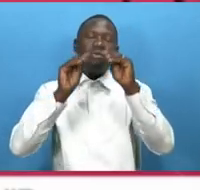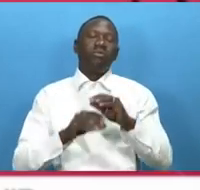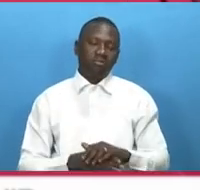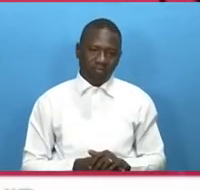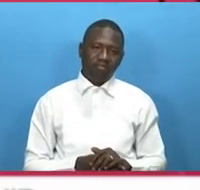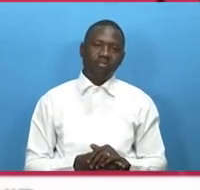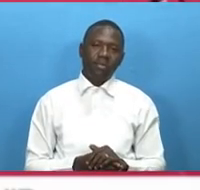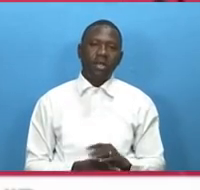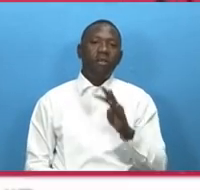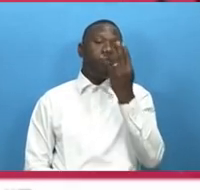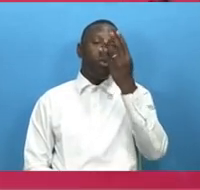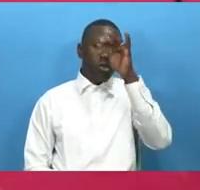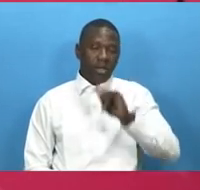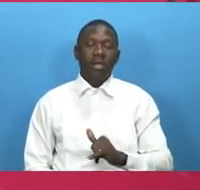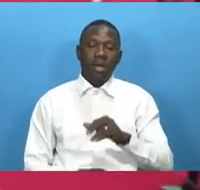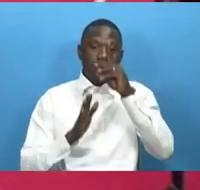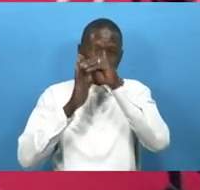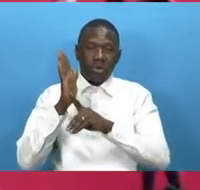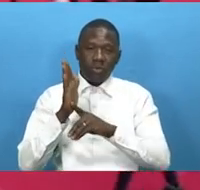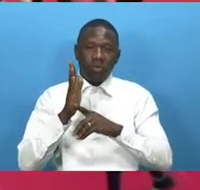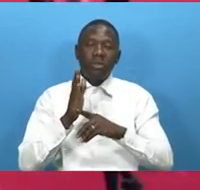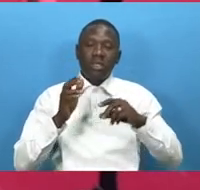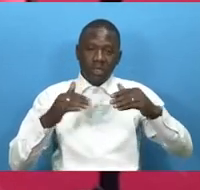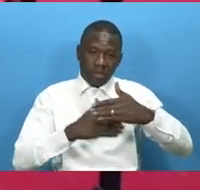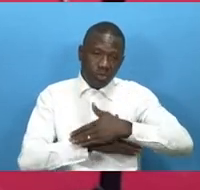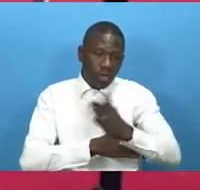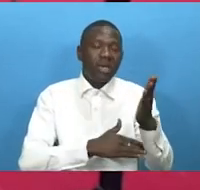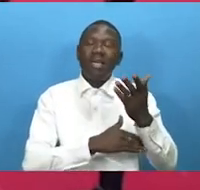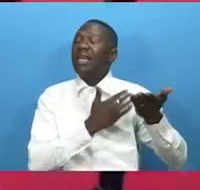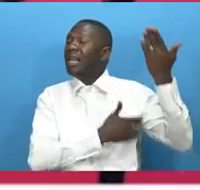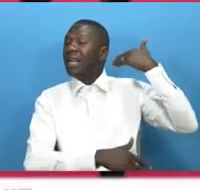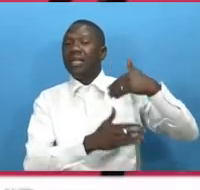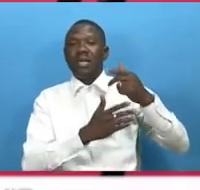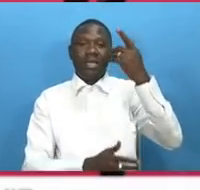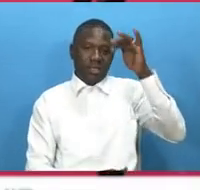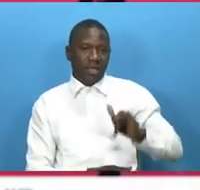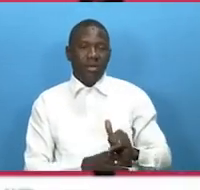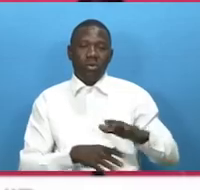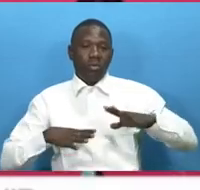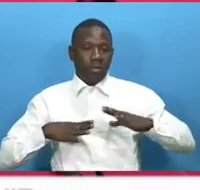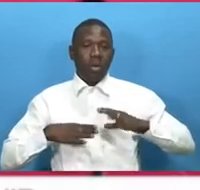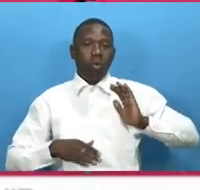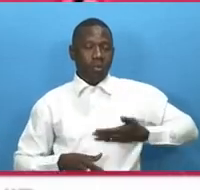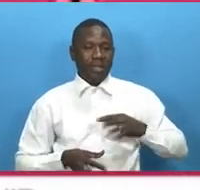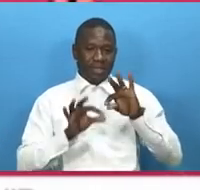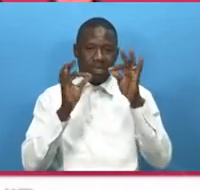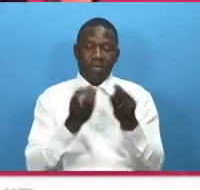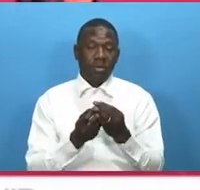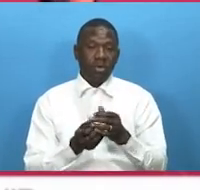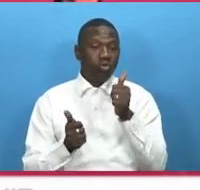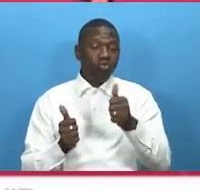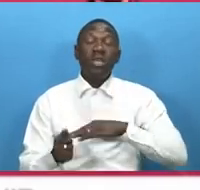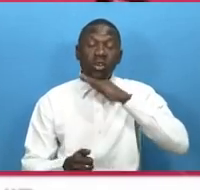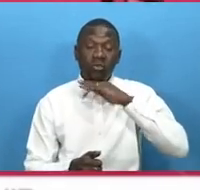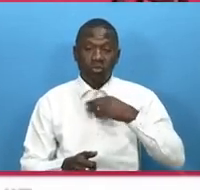a four-year project was launched late last year to prepare the women's team that will be good enough to compete at the